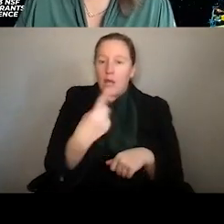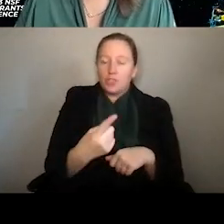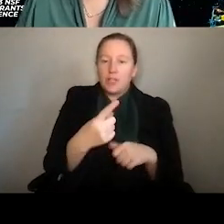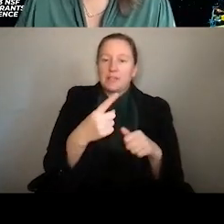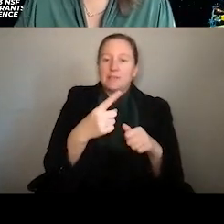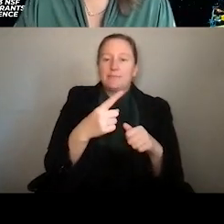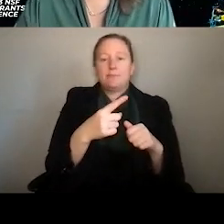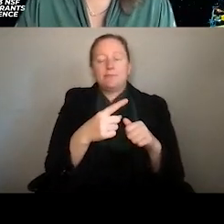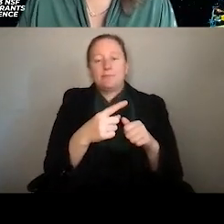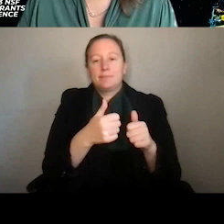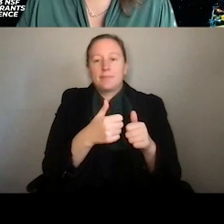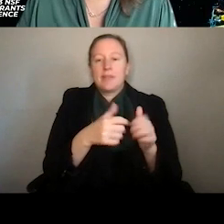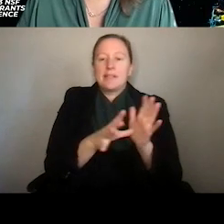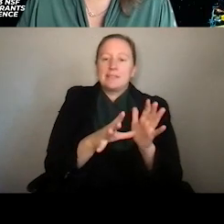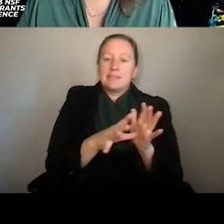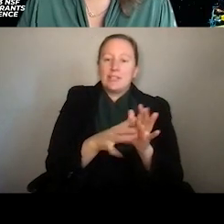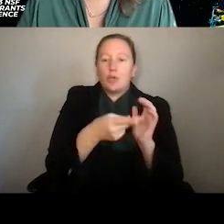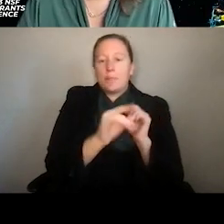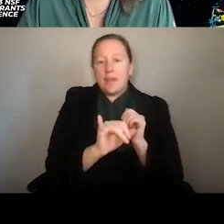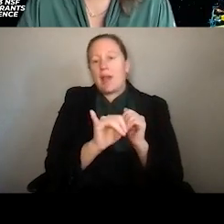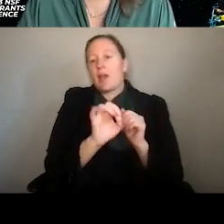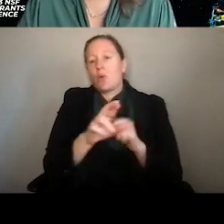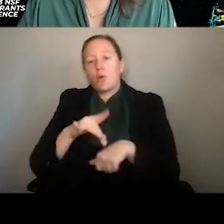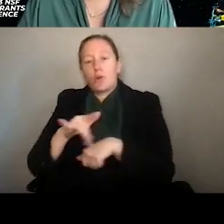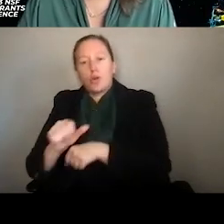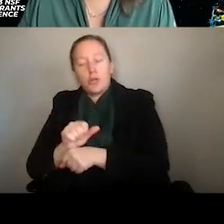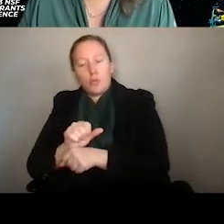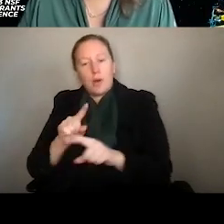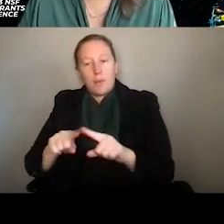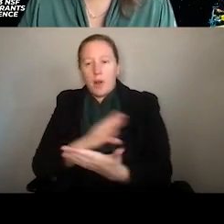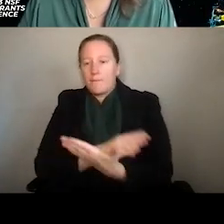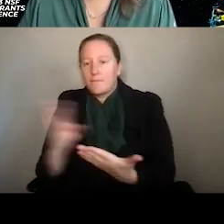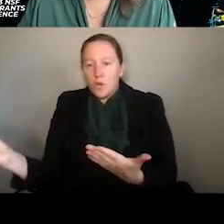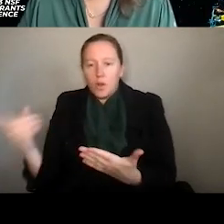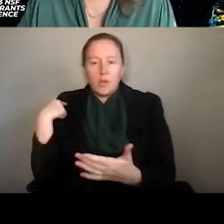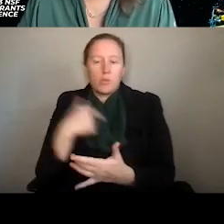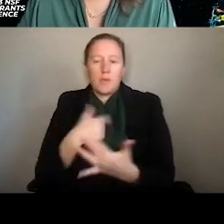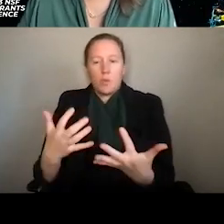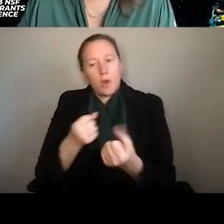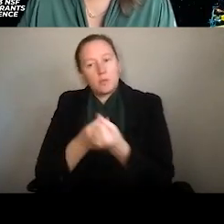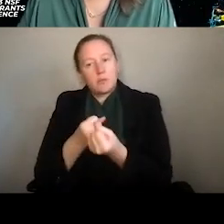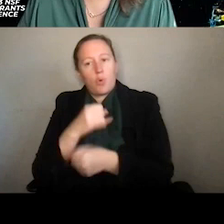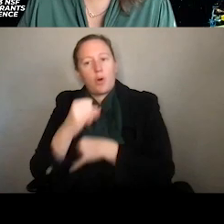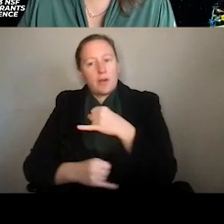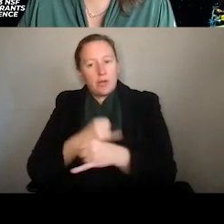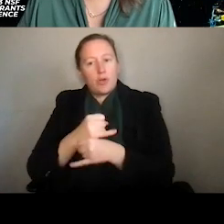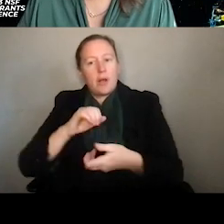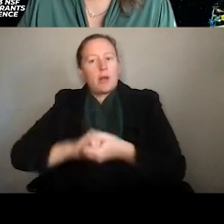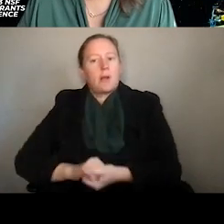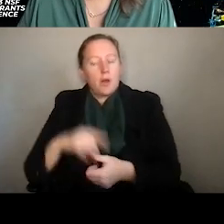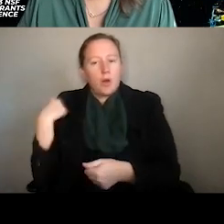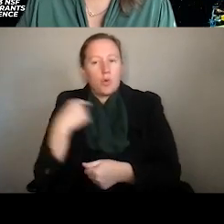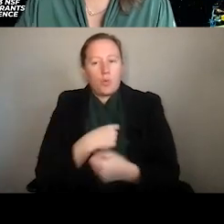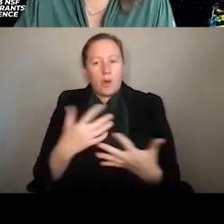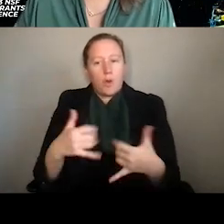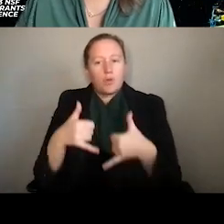or early career folks, but a range of career stages. And we want to support our international partnerships and we want to reward those with strong records of